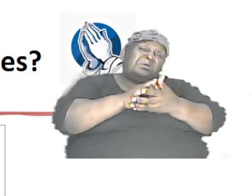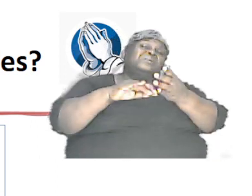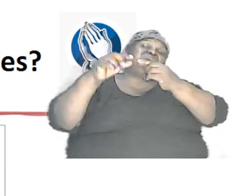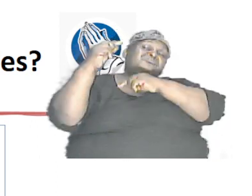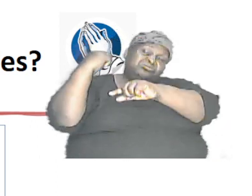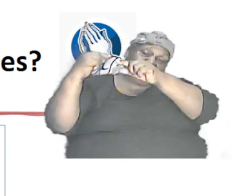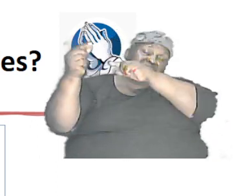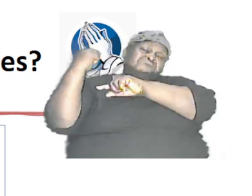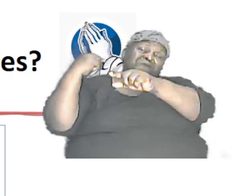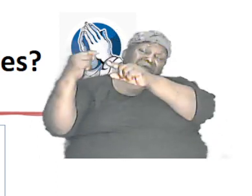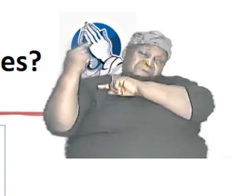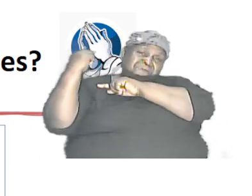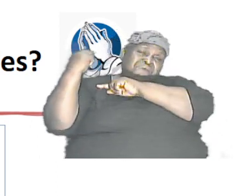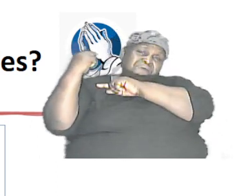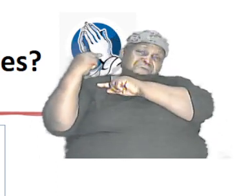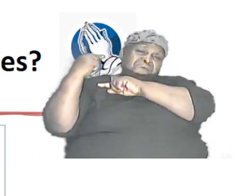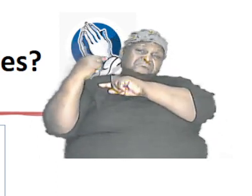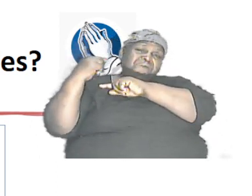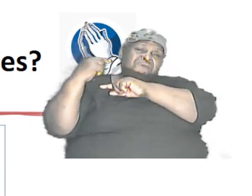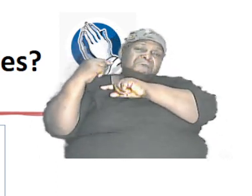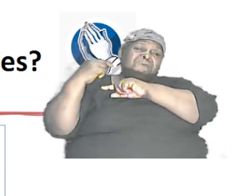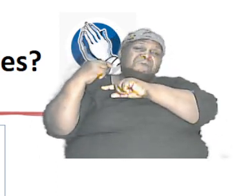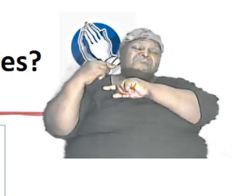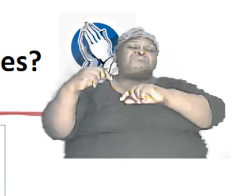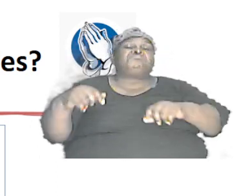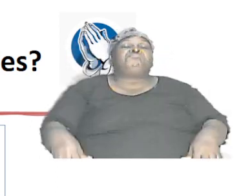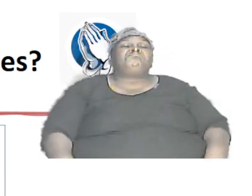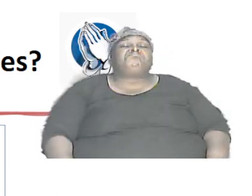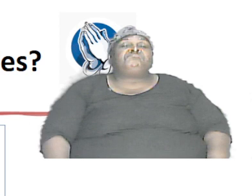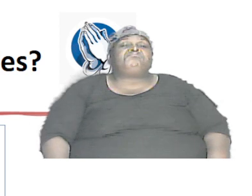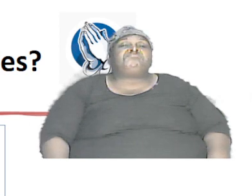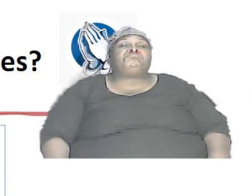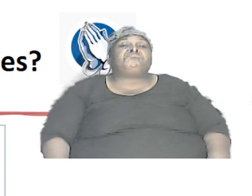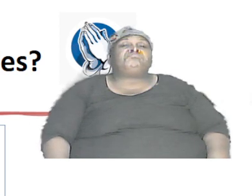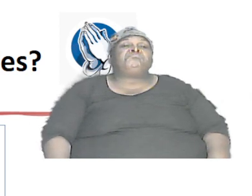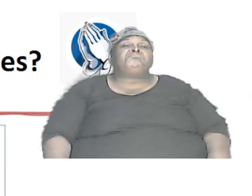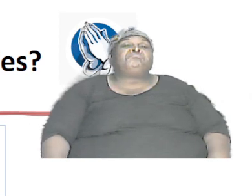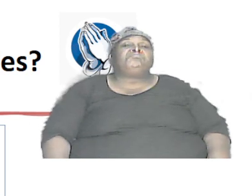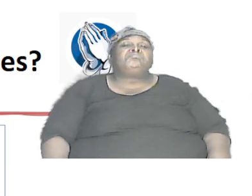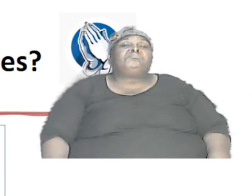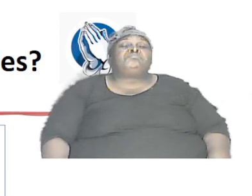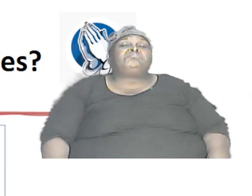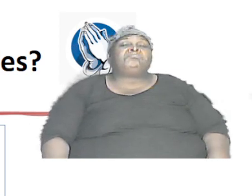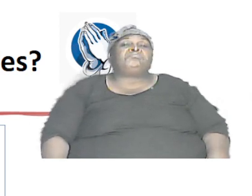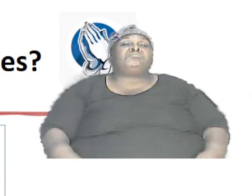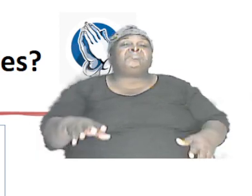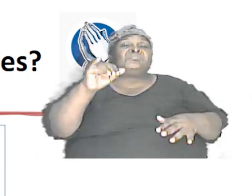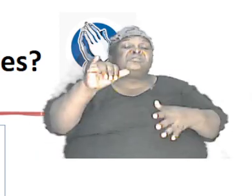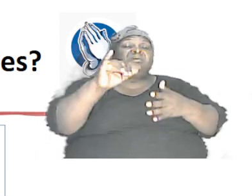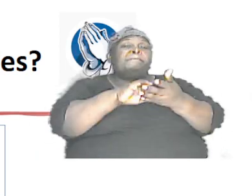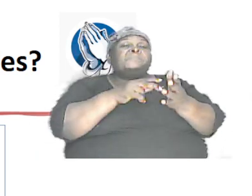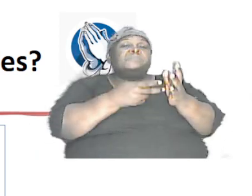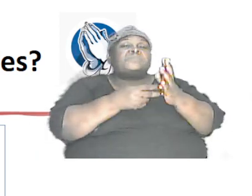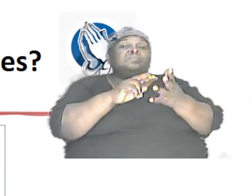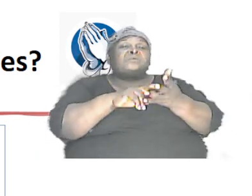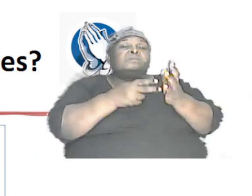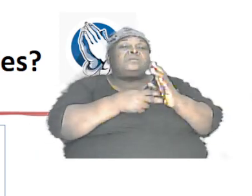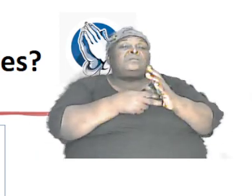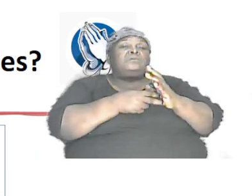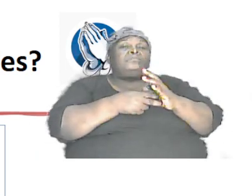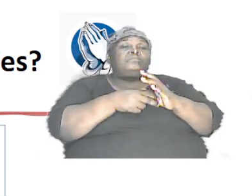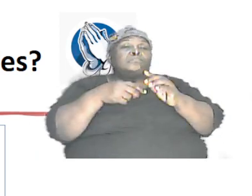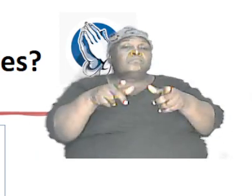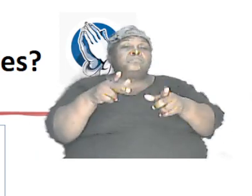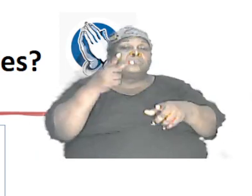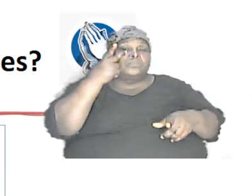gene that is not dominant they call it recessive so follow that now so that means that let us look